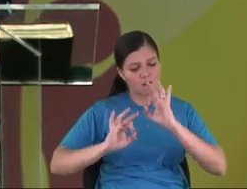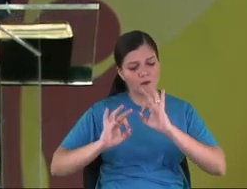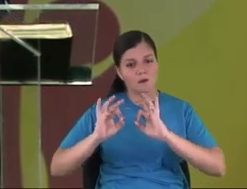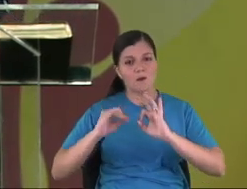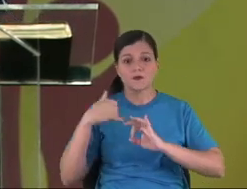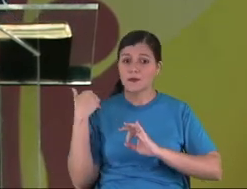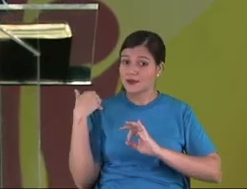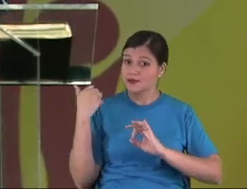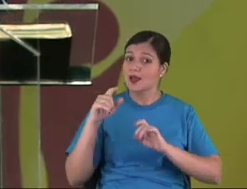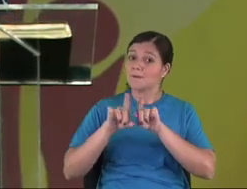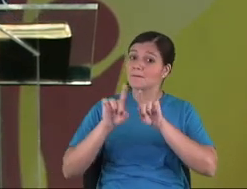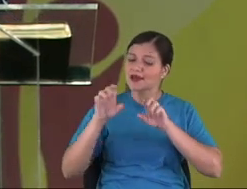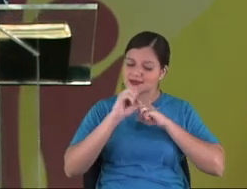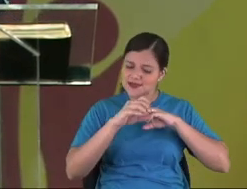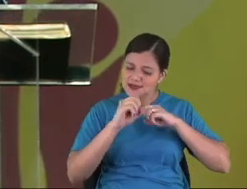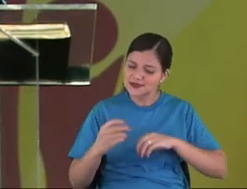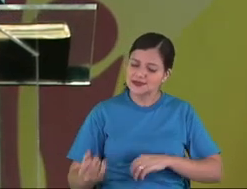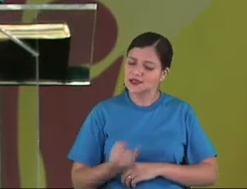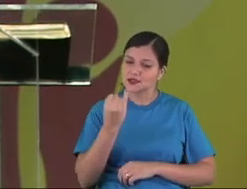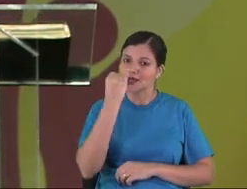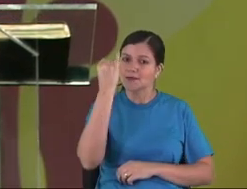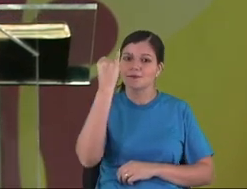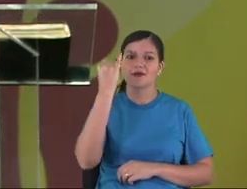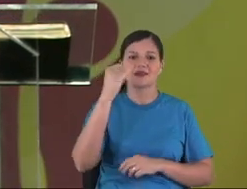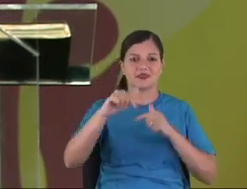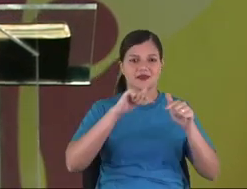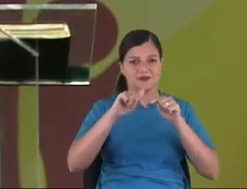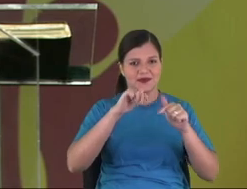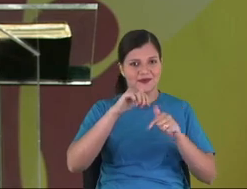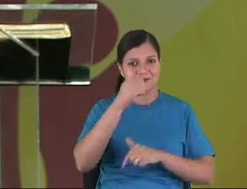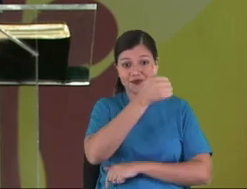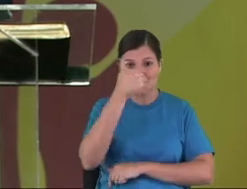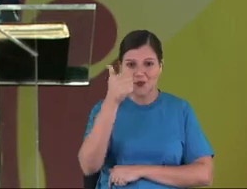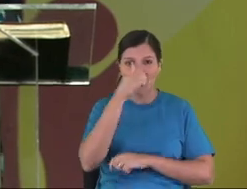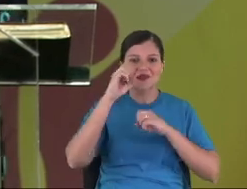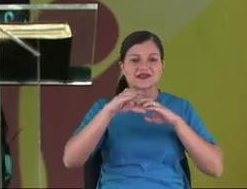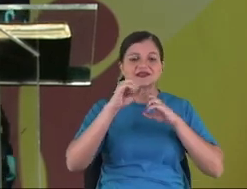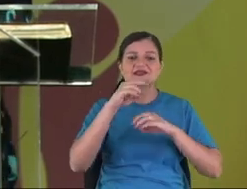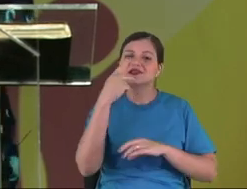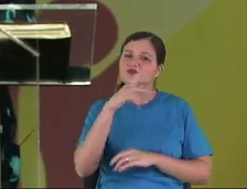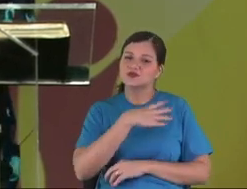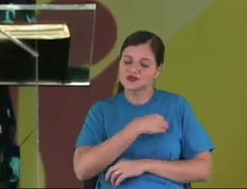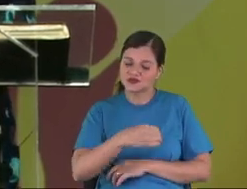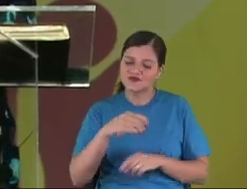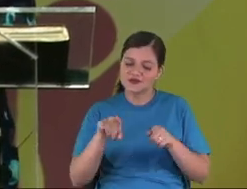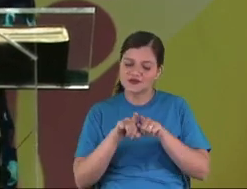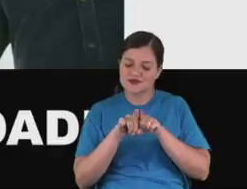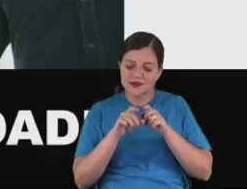Teach them the value of the job. Number eleven, teach your kids to be